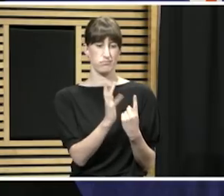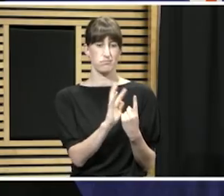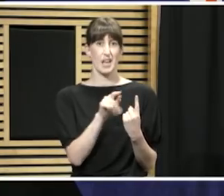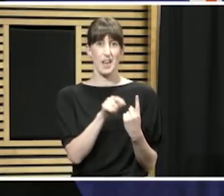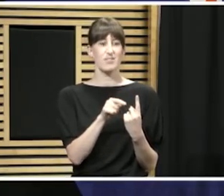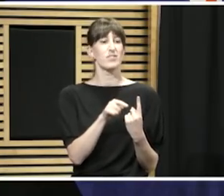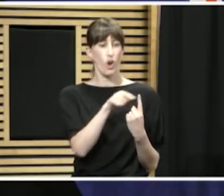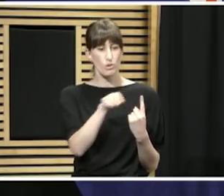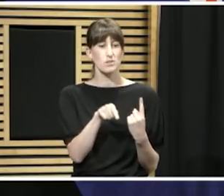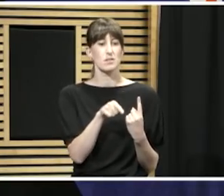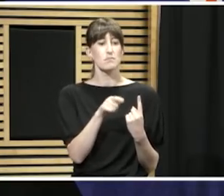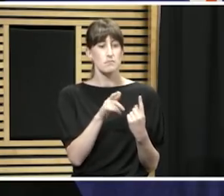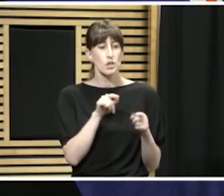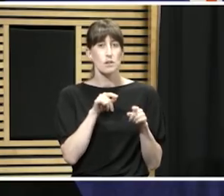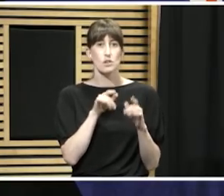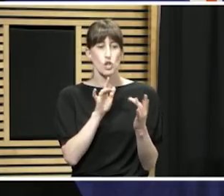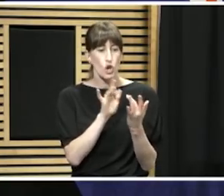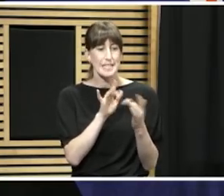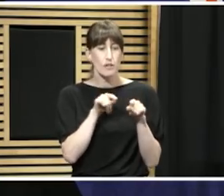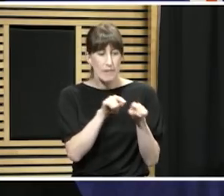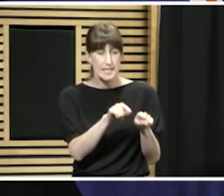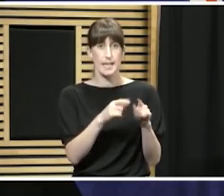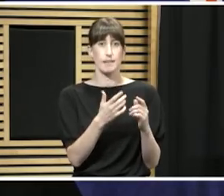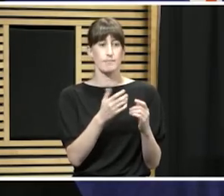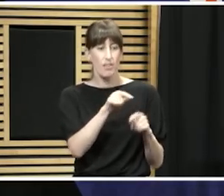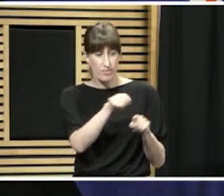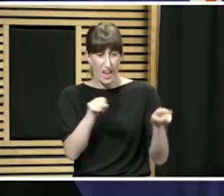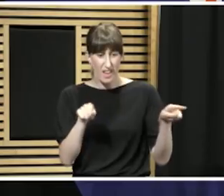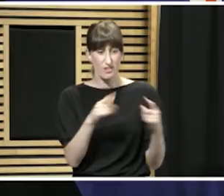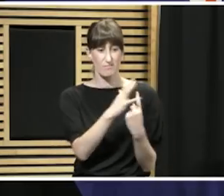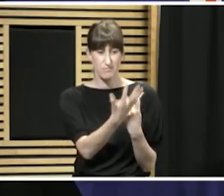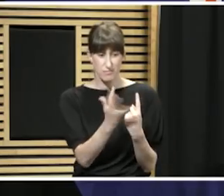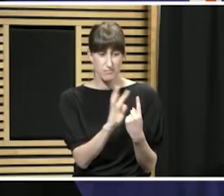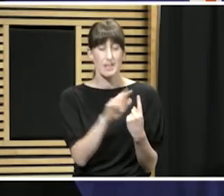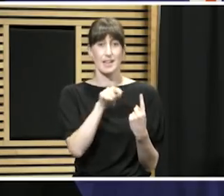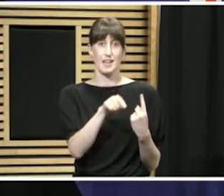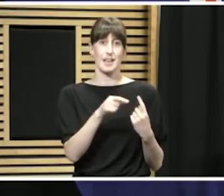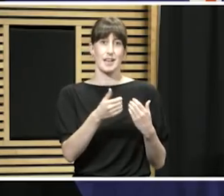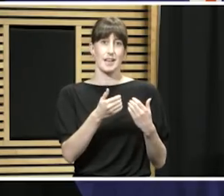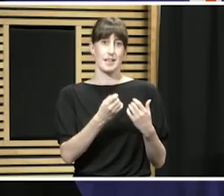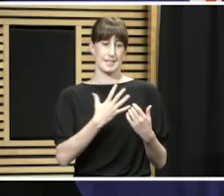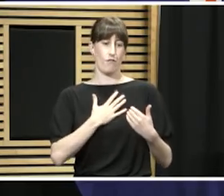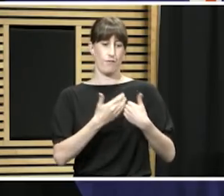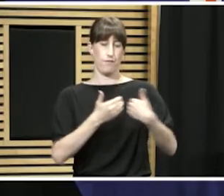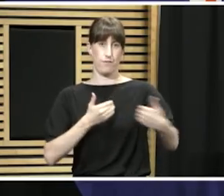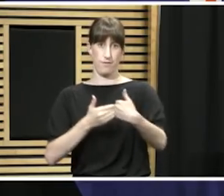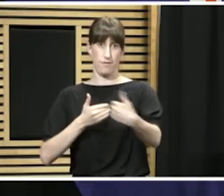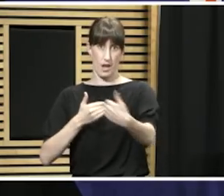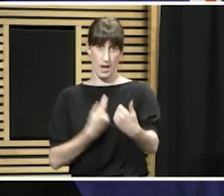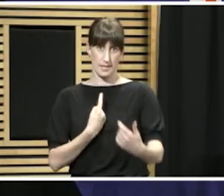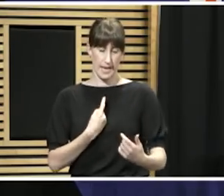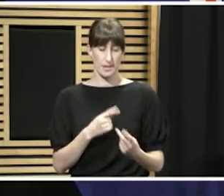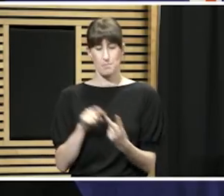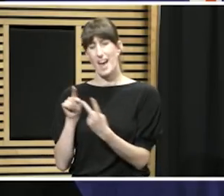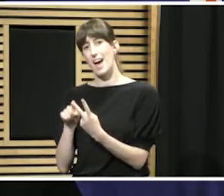contact with. So we're doing contact tracing and self-isolation. In terms of that, I can't give you too much detail in terms of the second